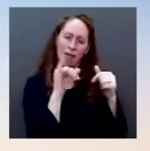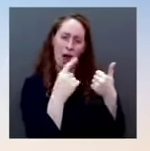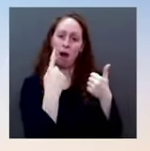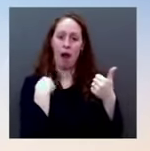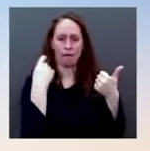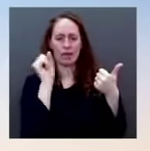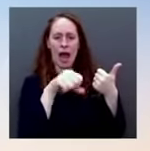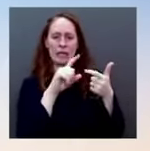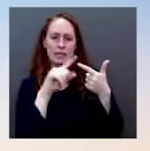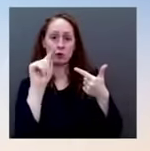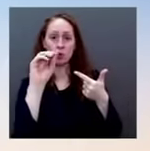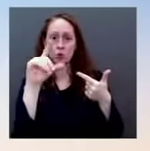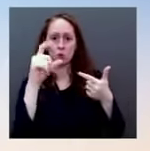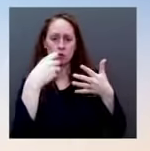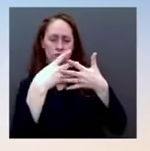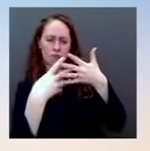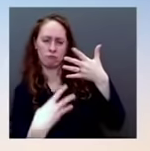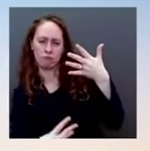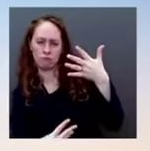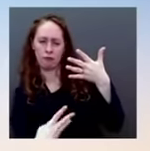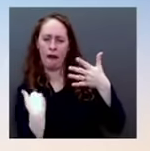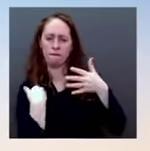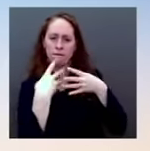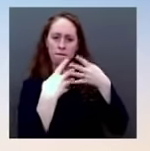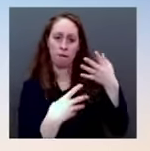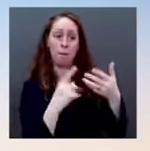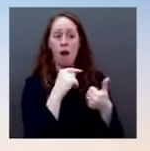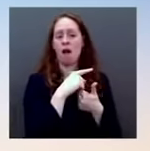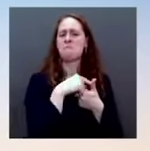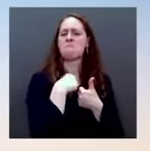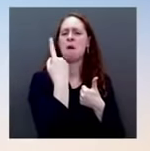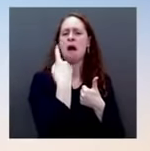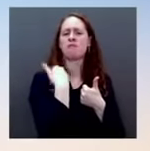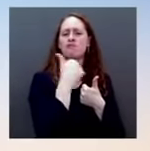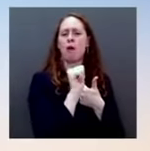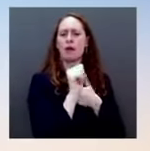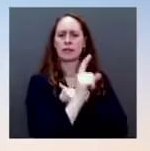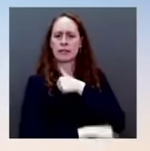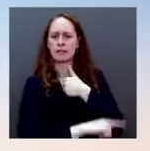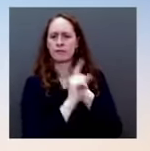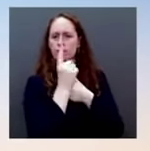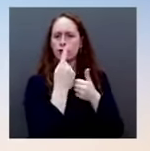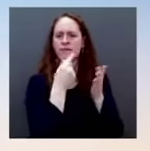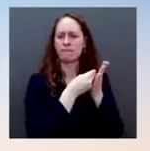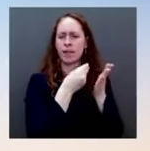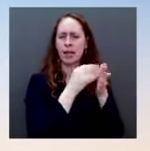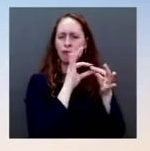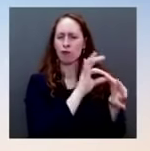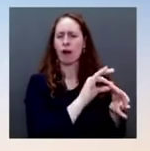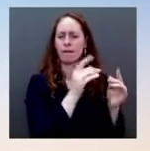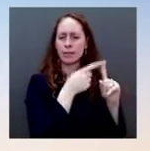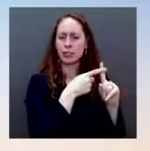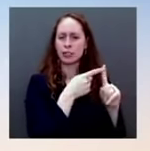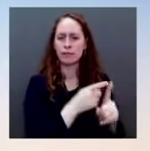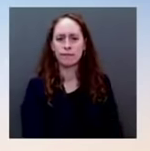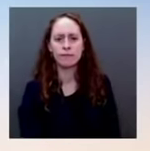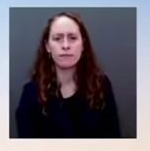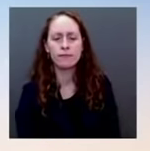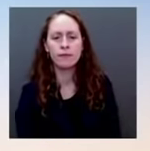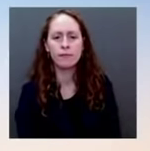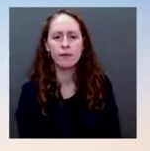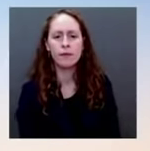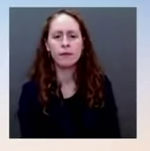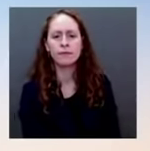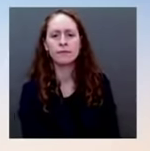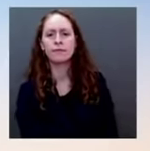also bear on the interests and the security capacities of the Russian Federation. And our goal at the end of the day here is